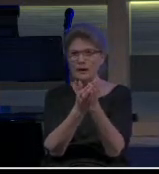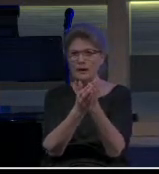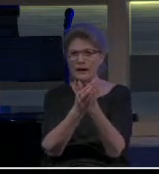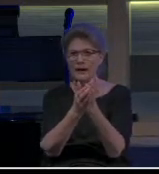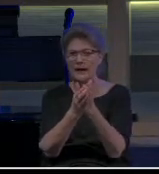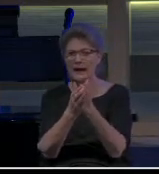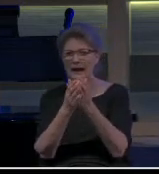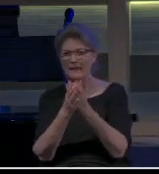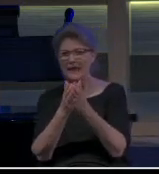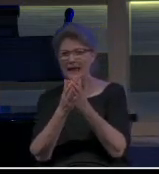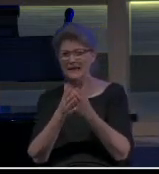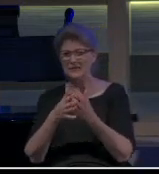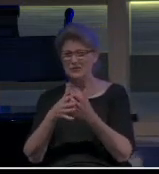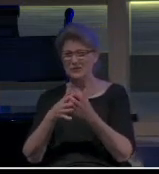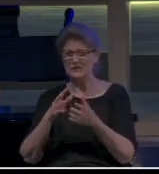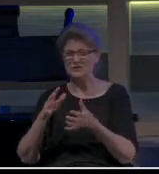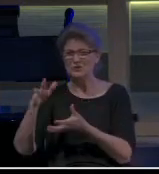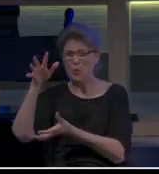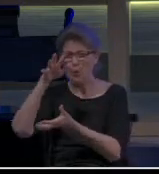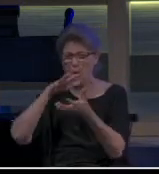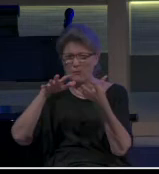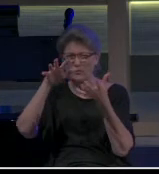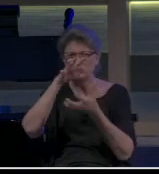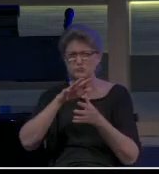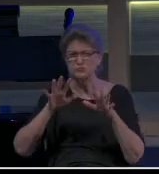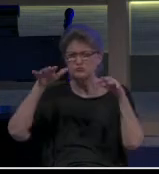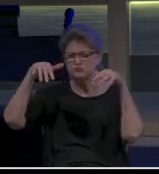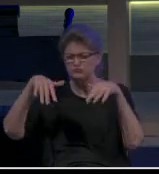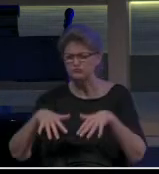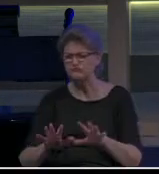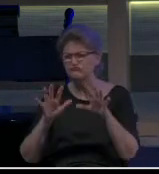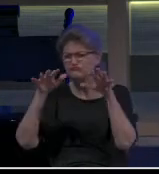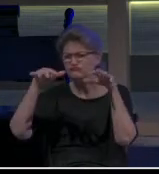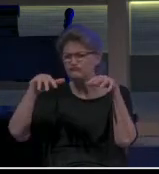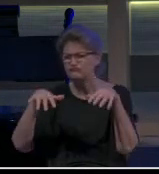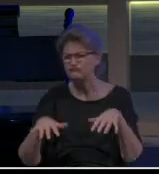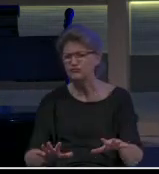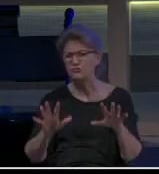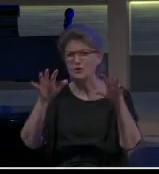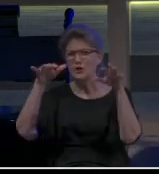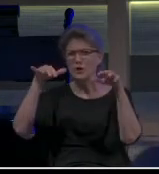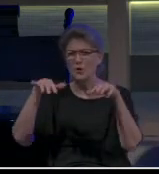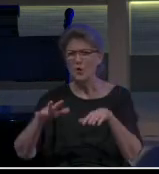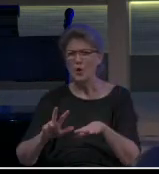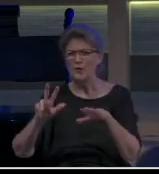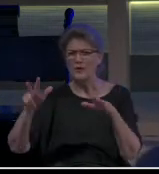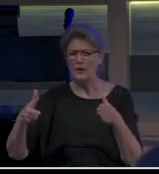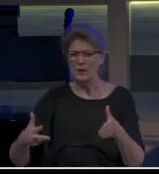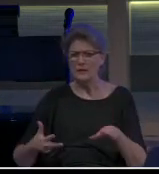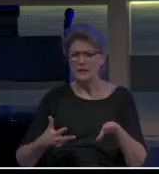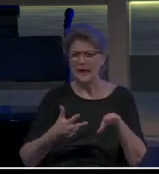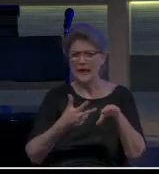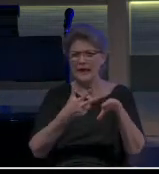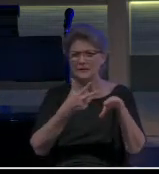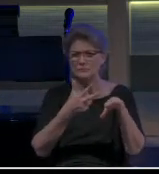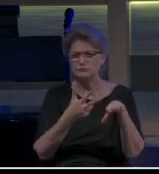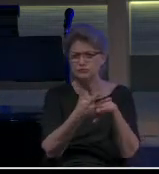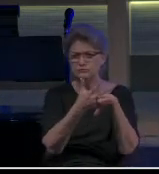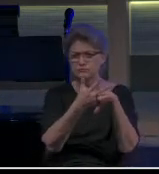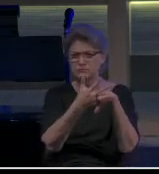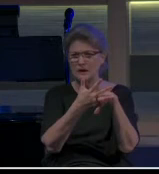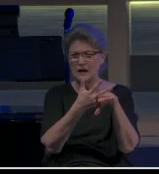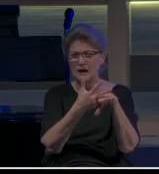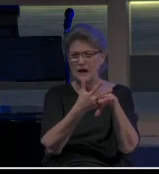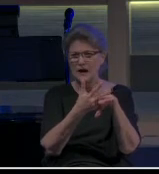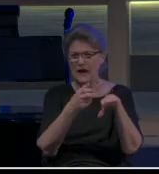encountered some bad weather. wasn't the right time of year. They sought harbor on the south side of the island to